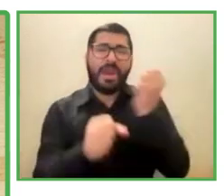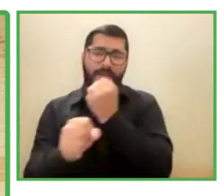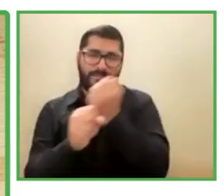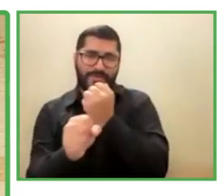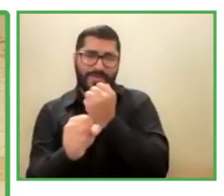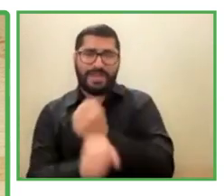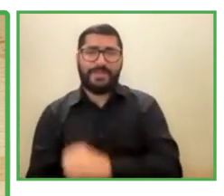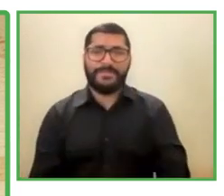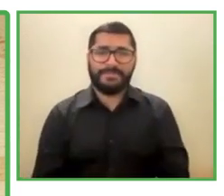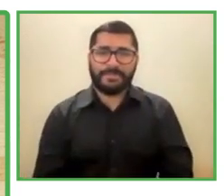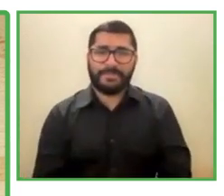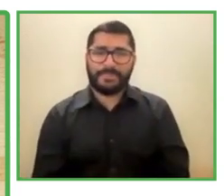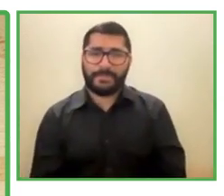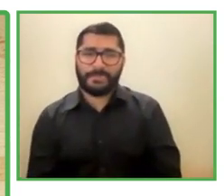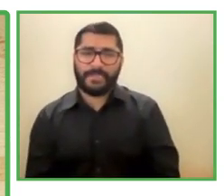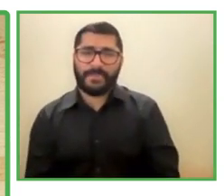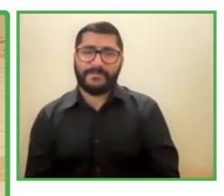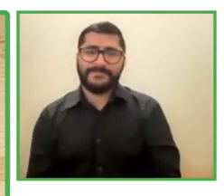labor market.